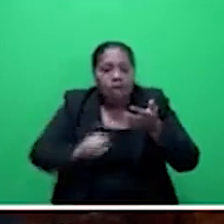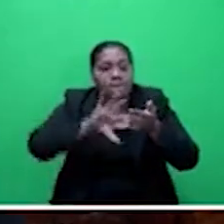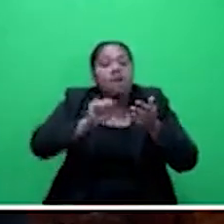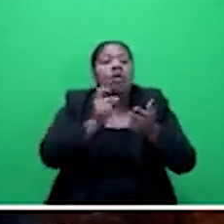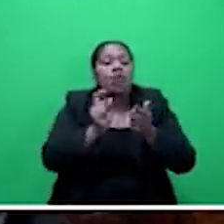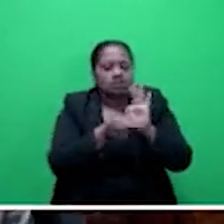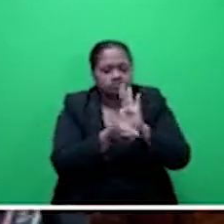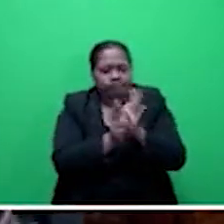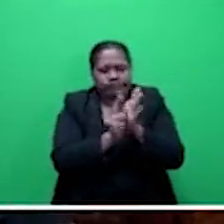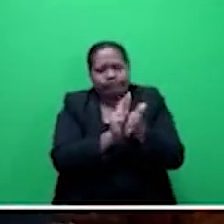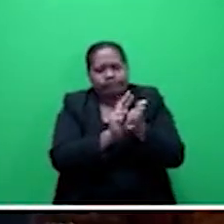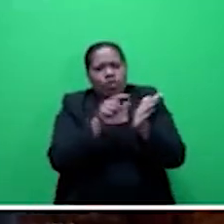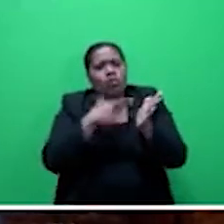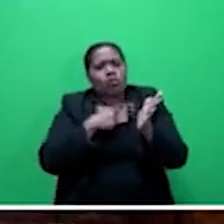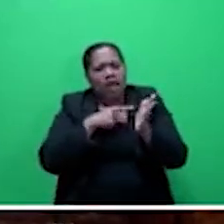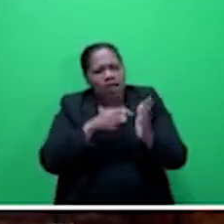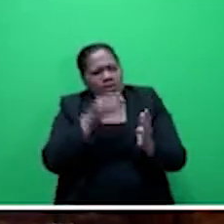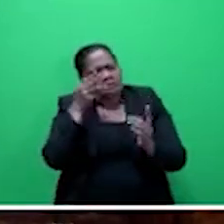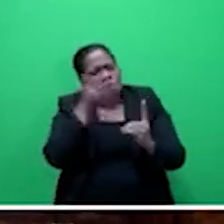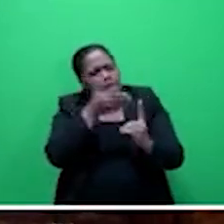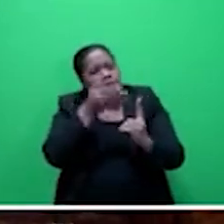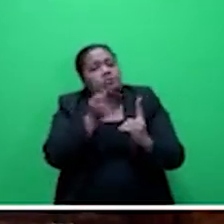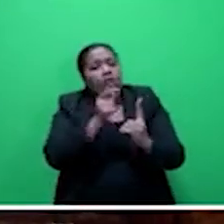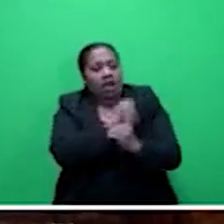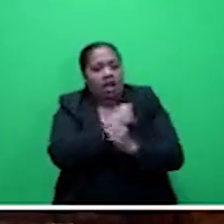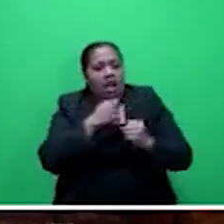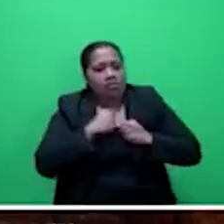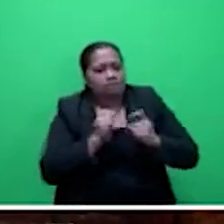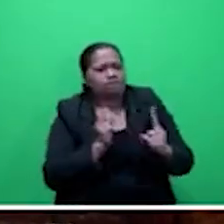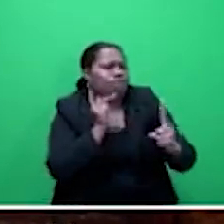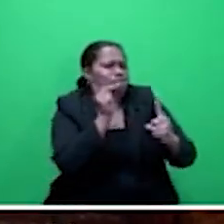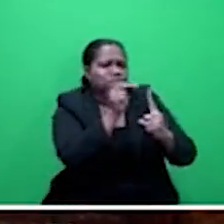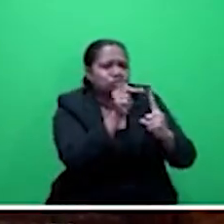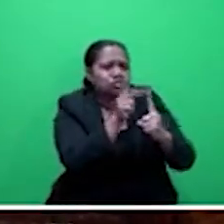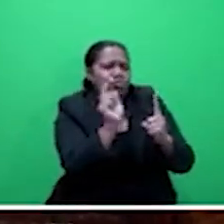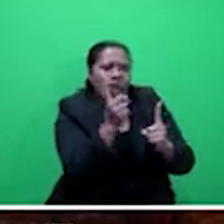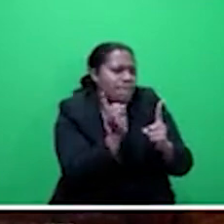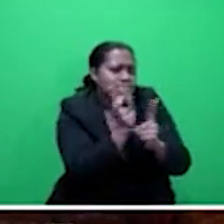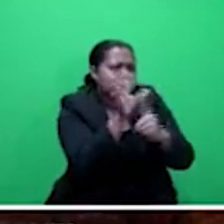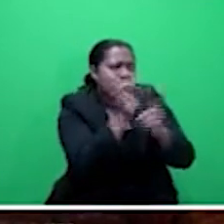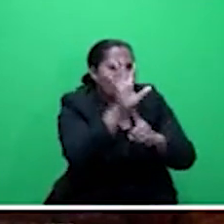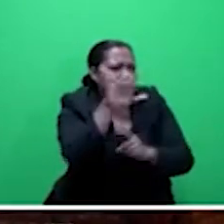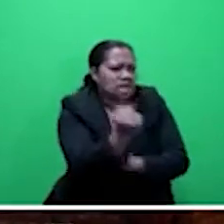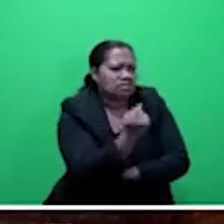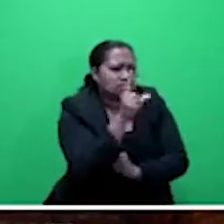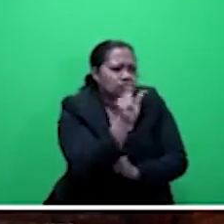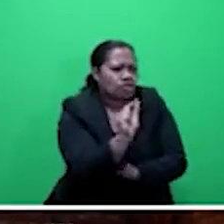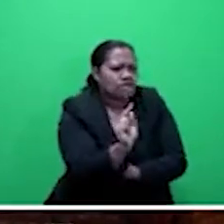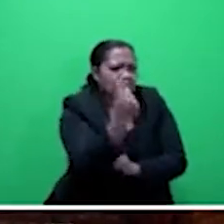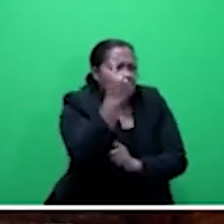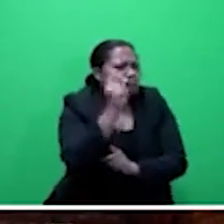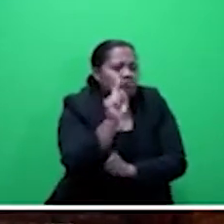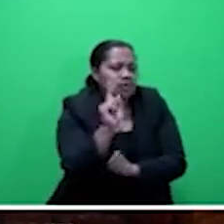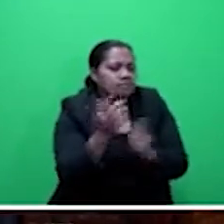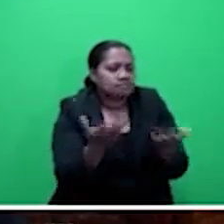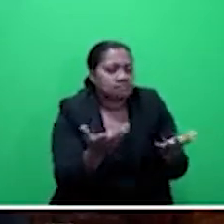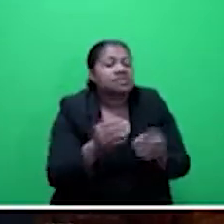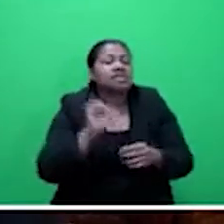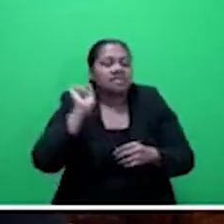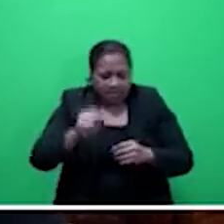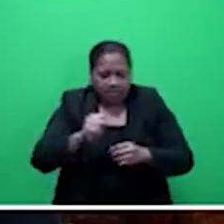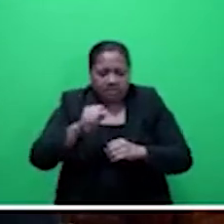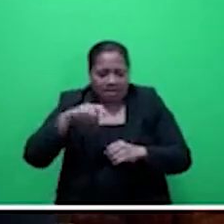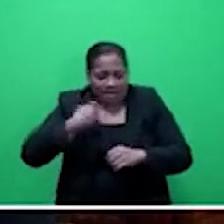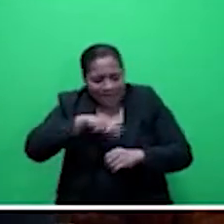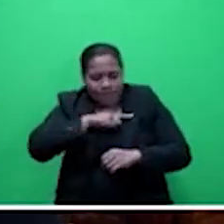our priorities, Mr Speaker, sir. Again, let me say this, we must build to standard. Of course, we need to review some